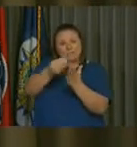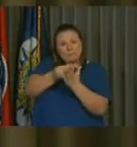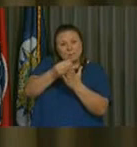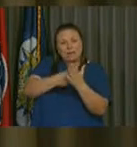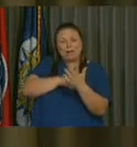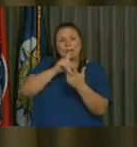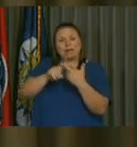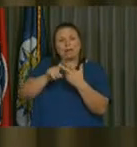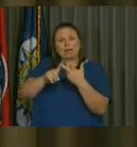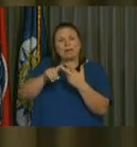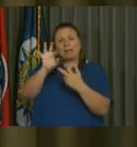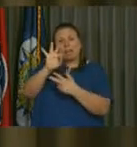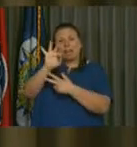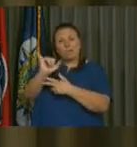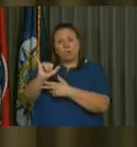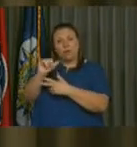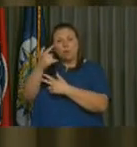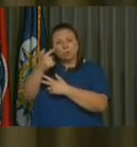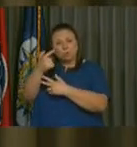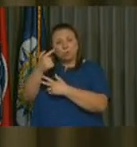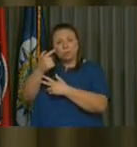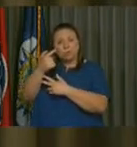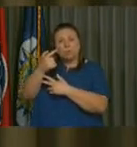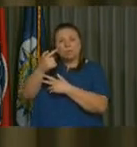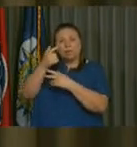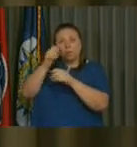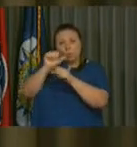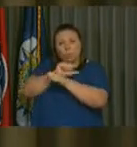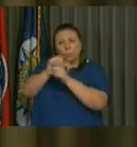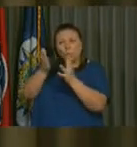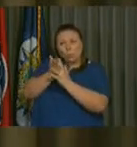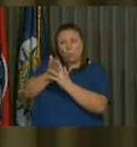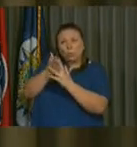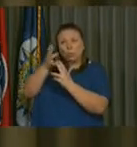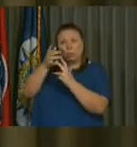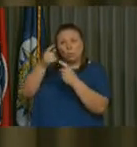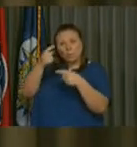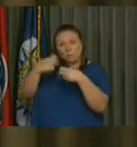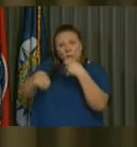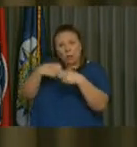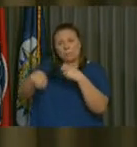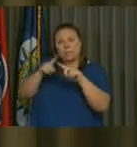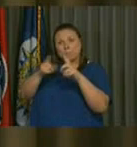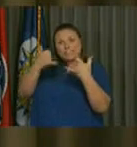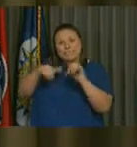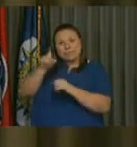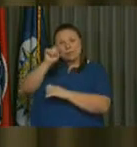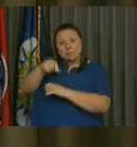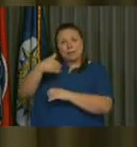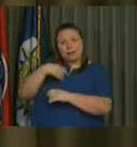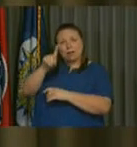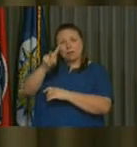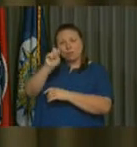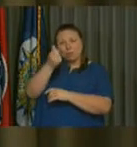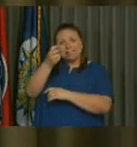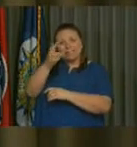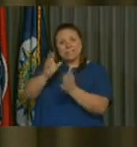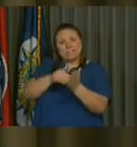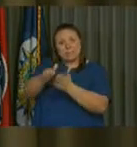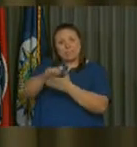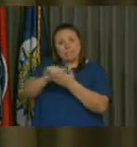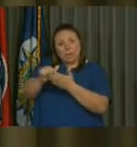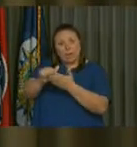and then FY21 of working the problem but still needing $216 million to get you through that.